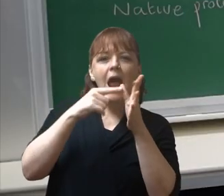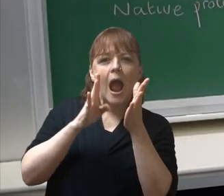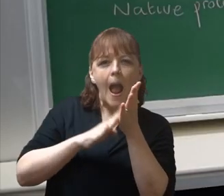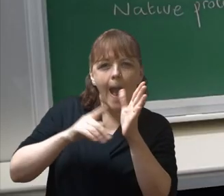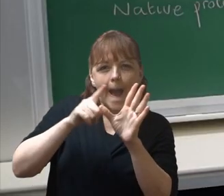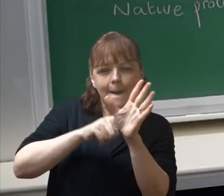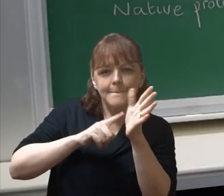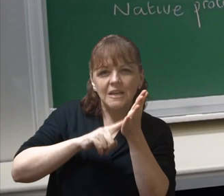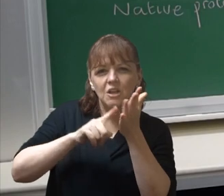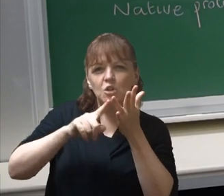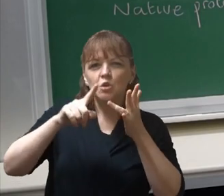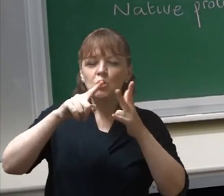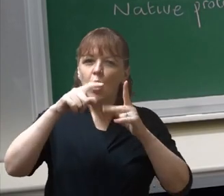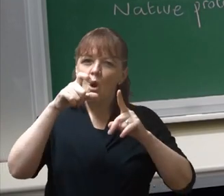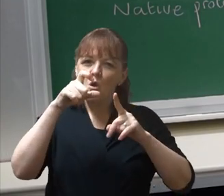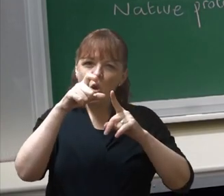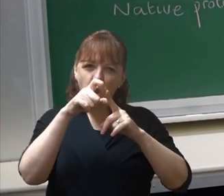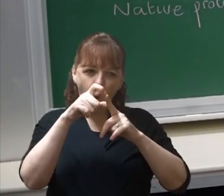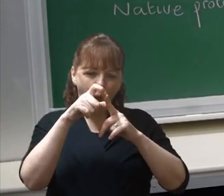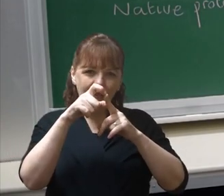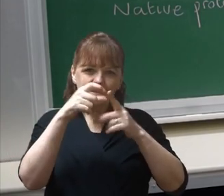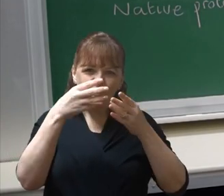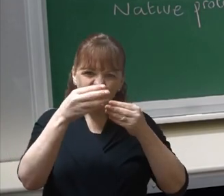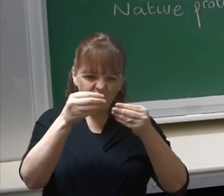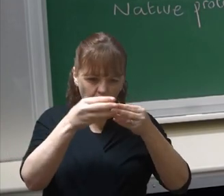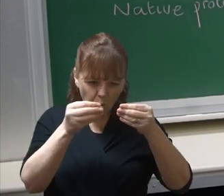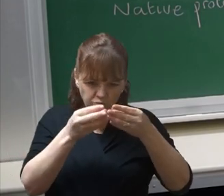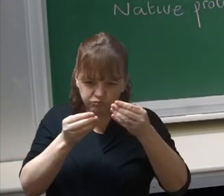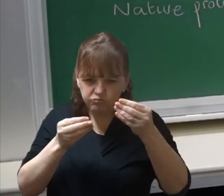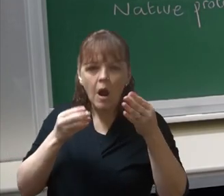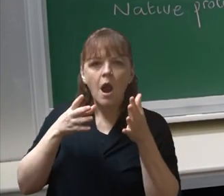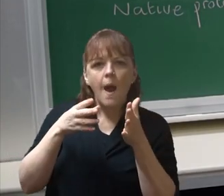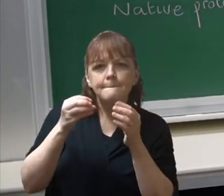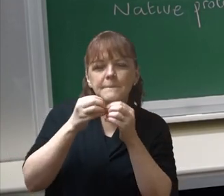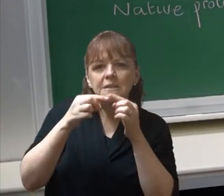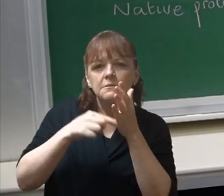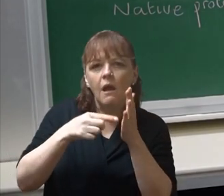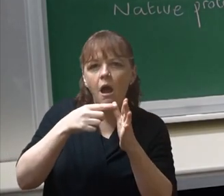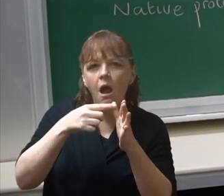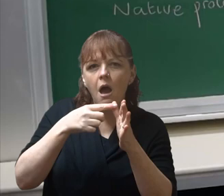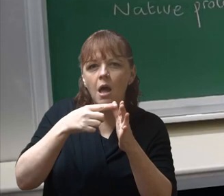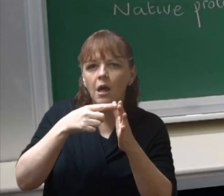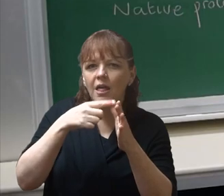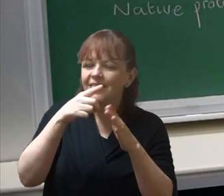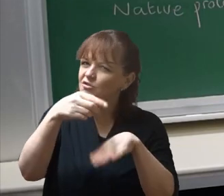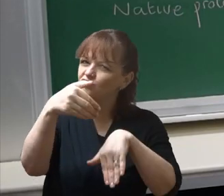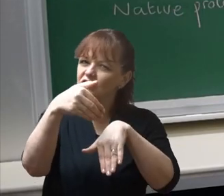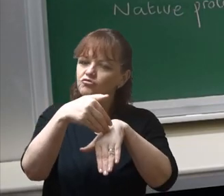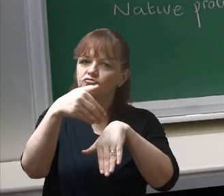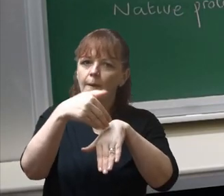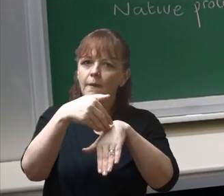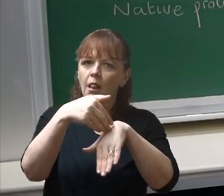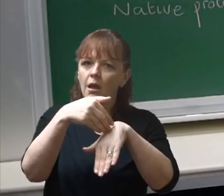fibrils And outside the cells Is made up of a protein Named amyloid beta Well then You're in trouble